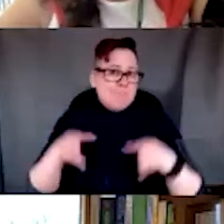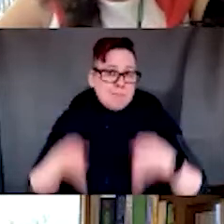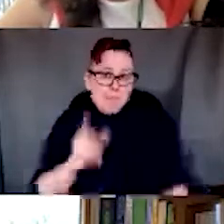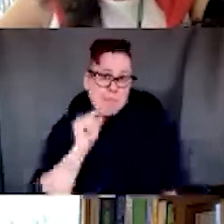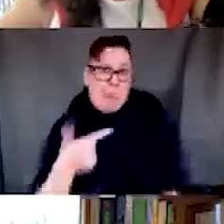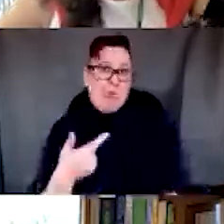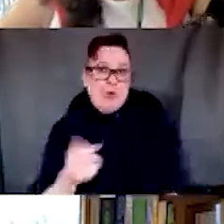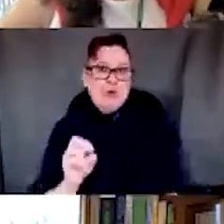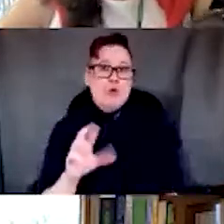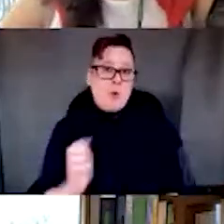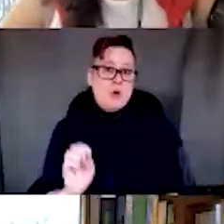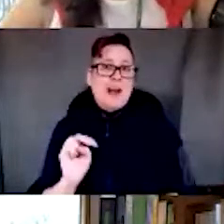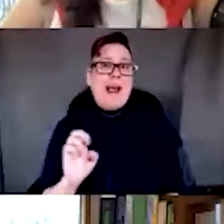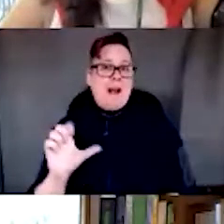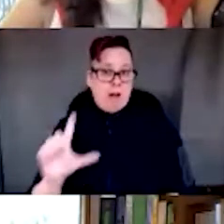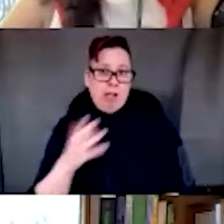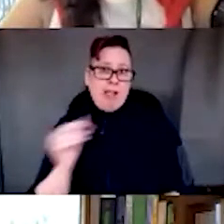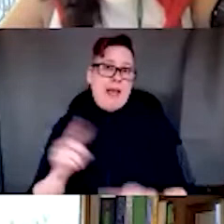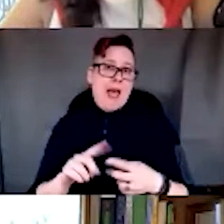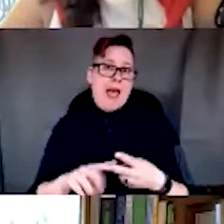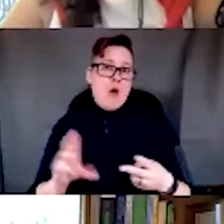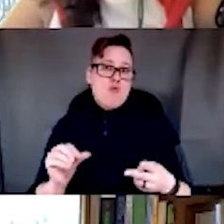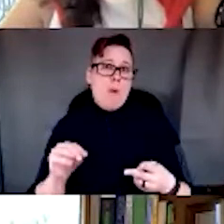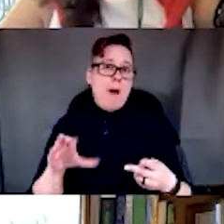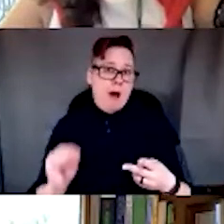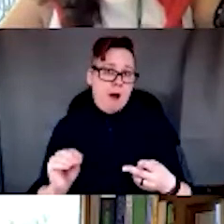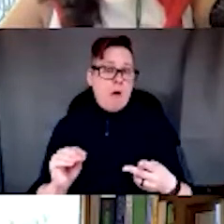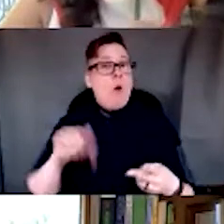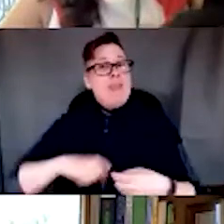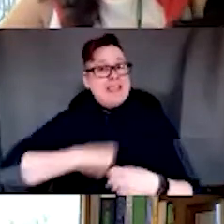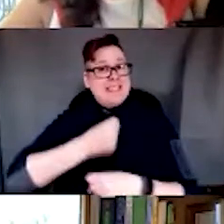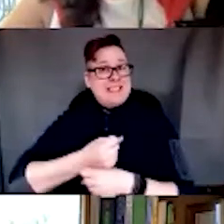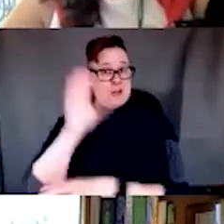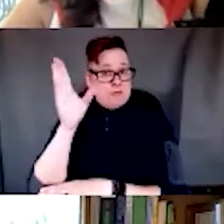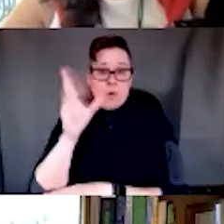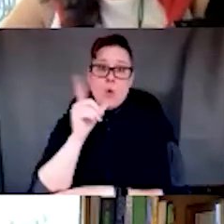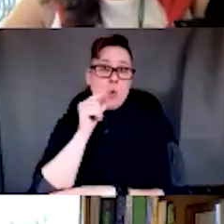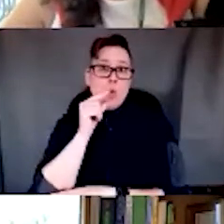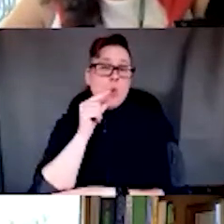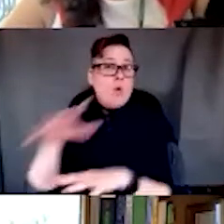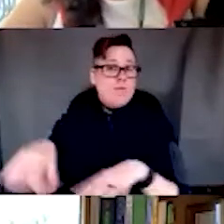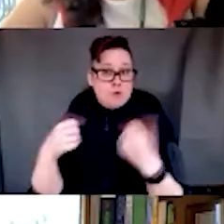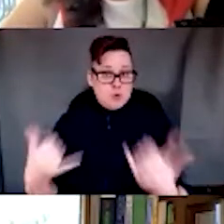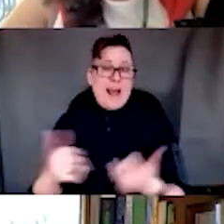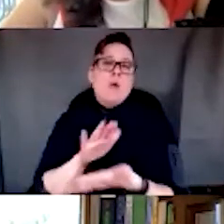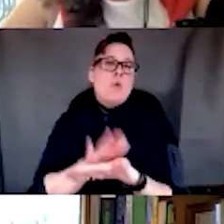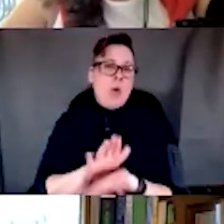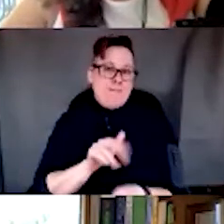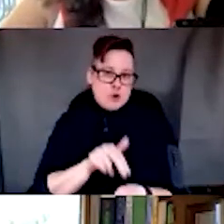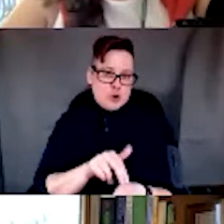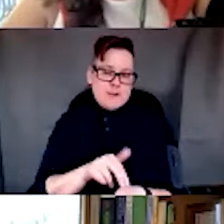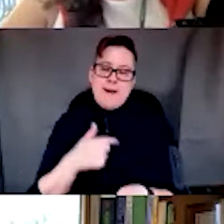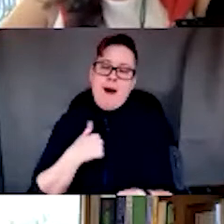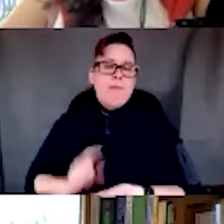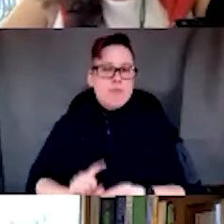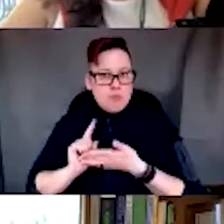Dr. Engel and Dr. Romano. This week's Brown Bag is presented by the School of Nursing, and it is my great privilege